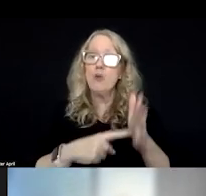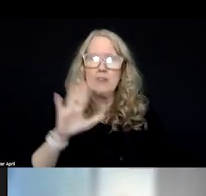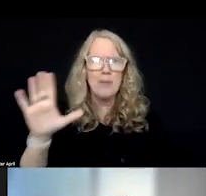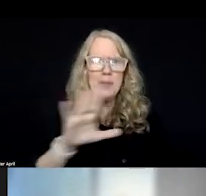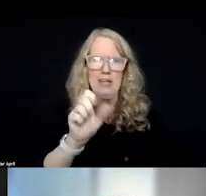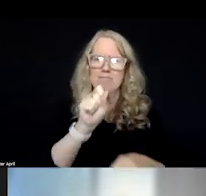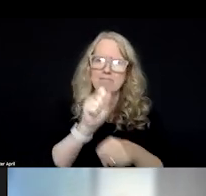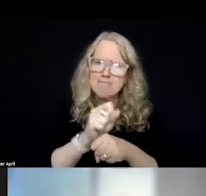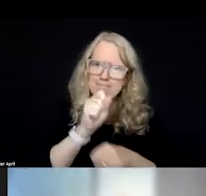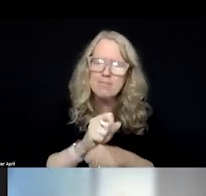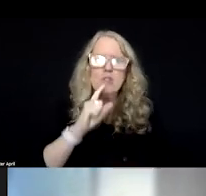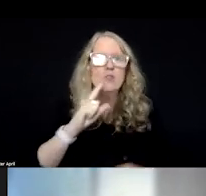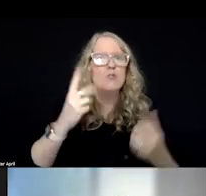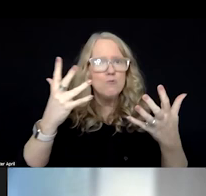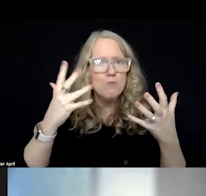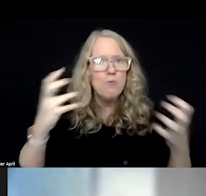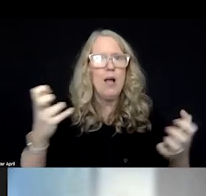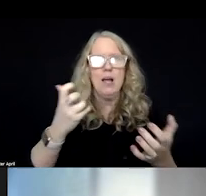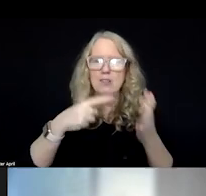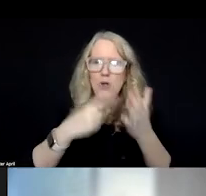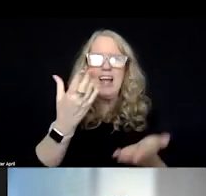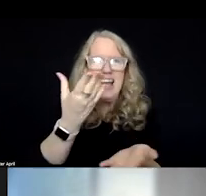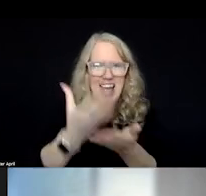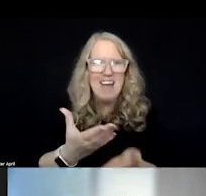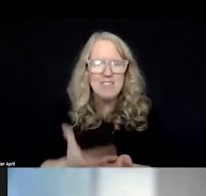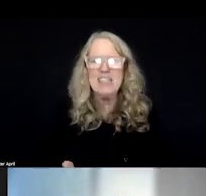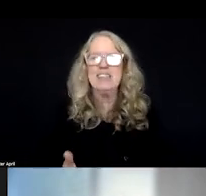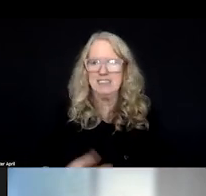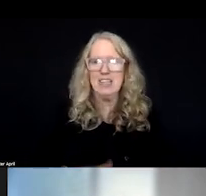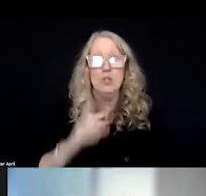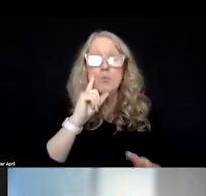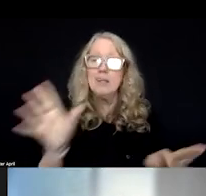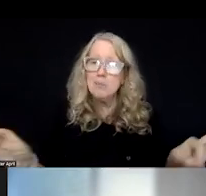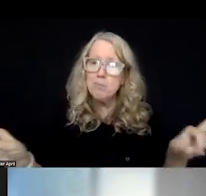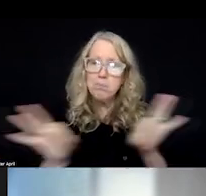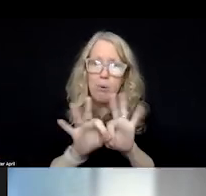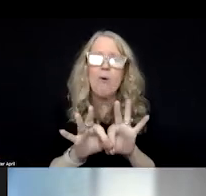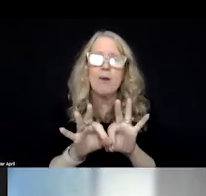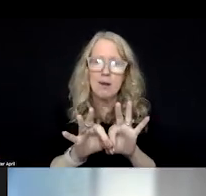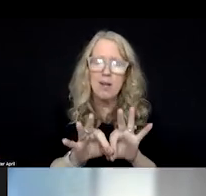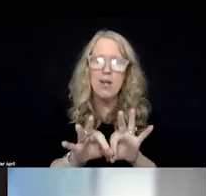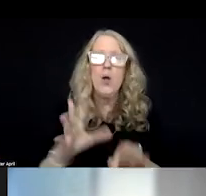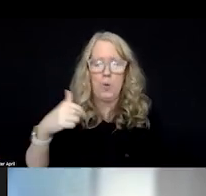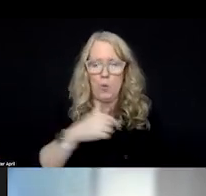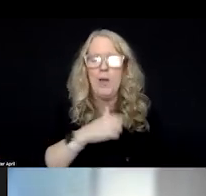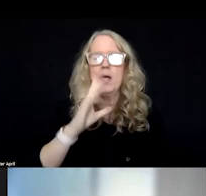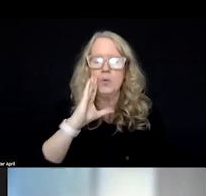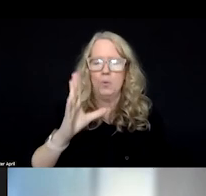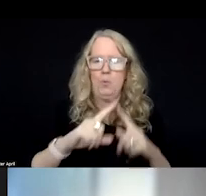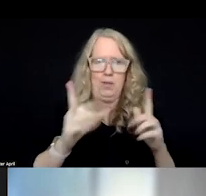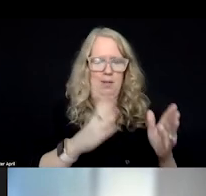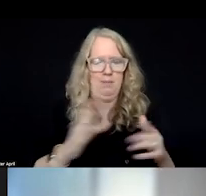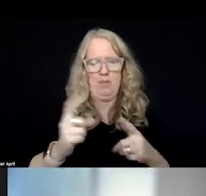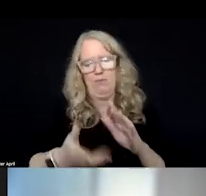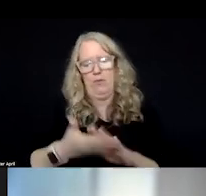to wanting to be very evidence-based. That was one of the important pieces when we moved into operating